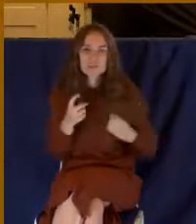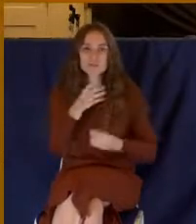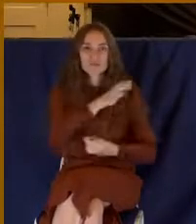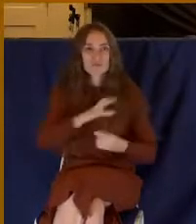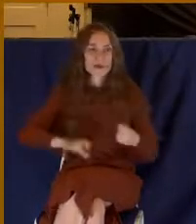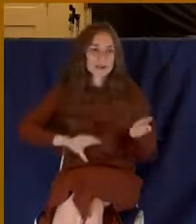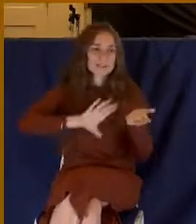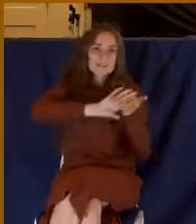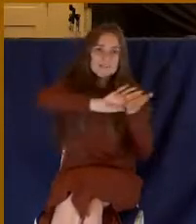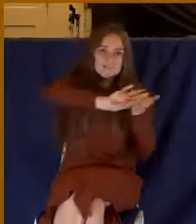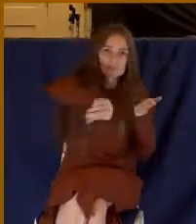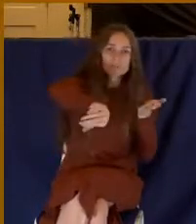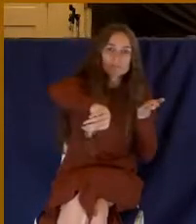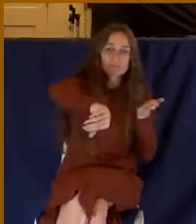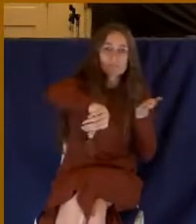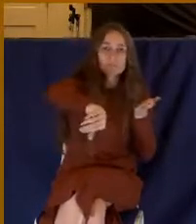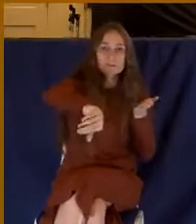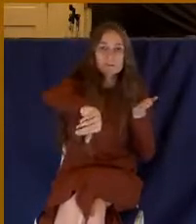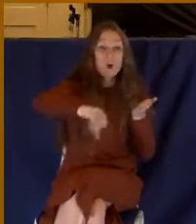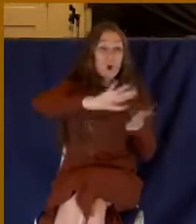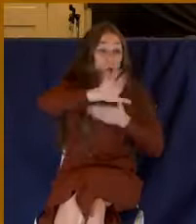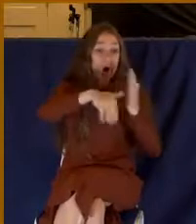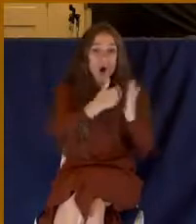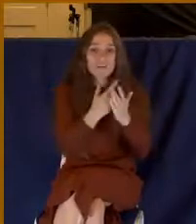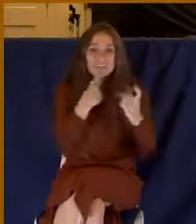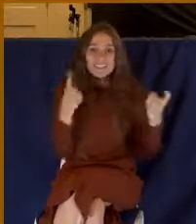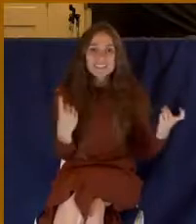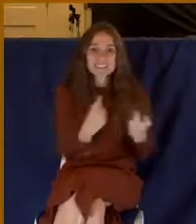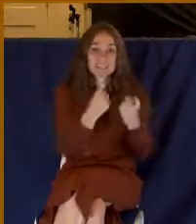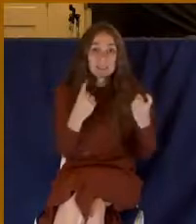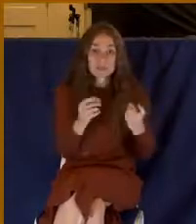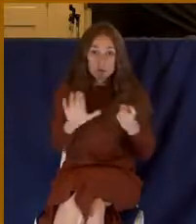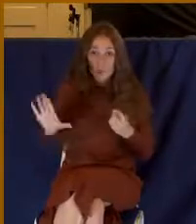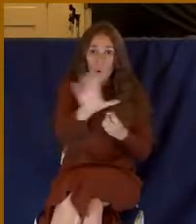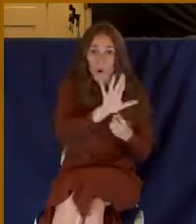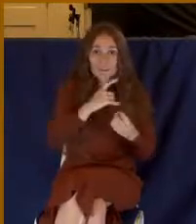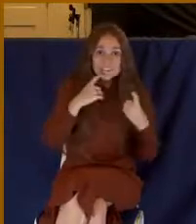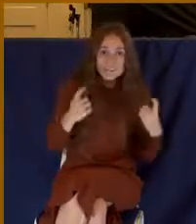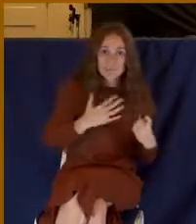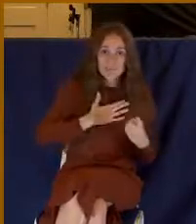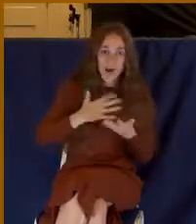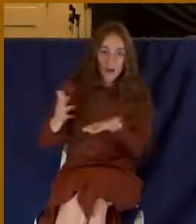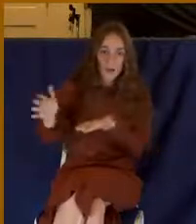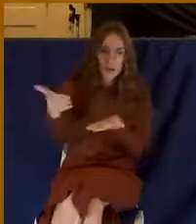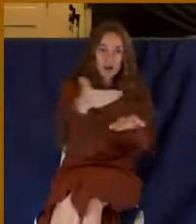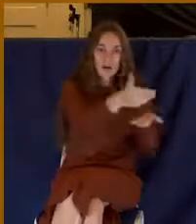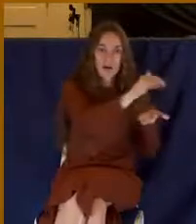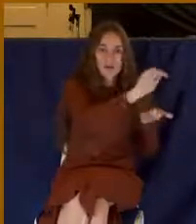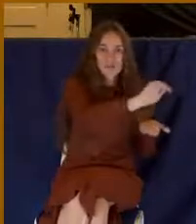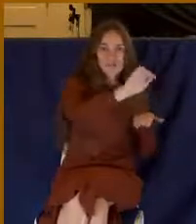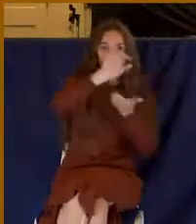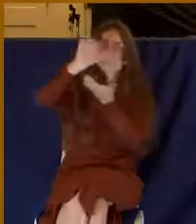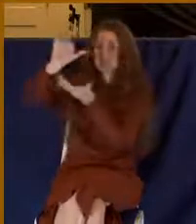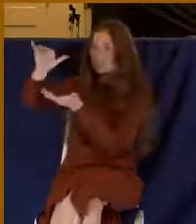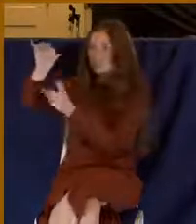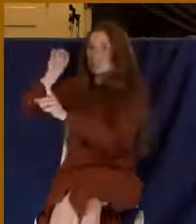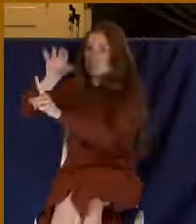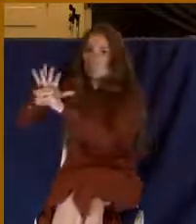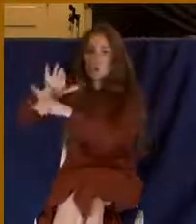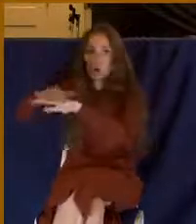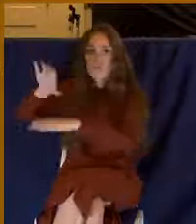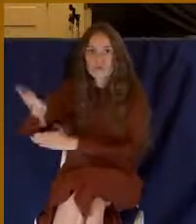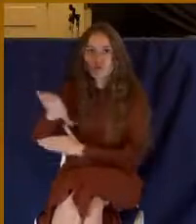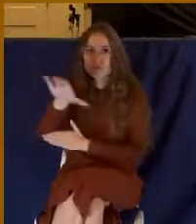took it out of the way, nailing it to his cross. The word for handwriting here literally means autograph your